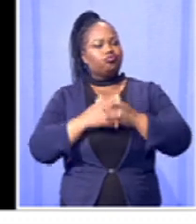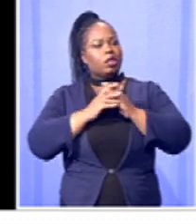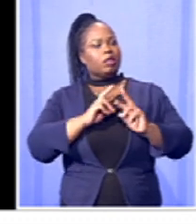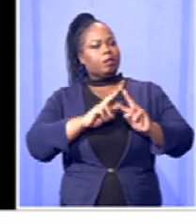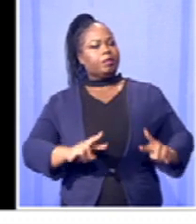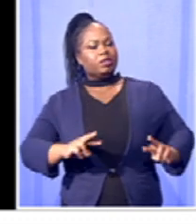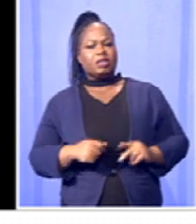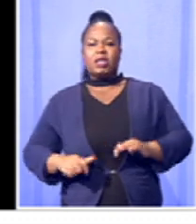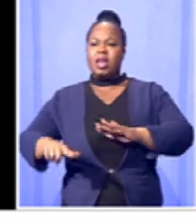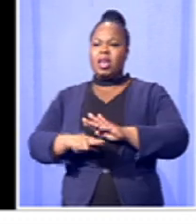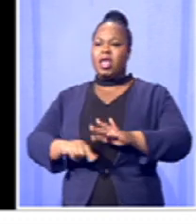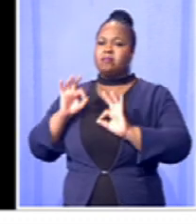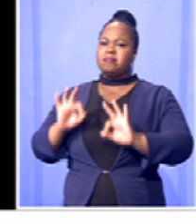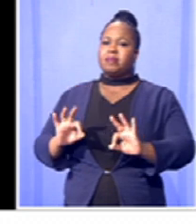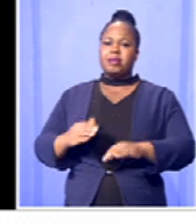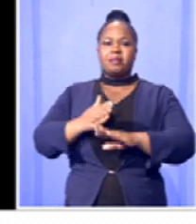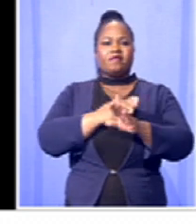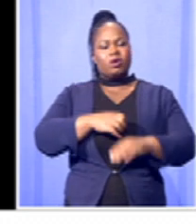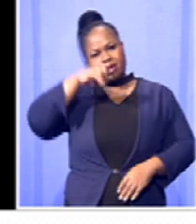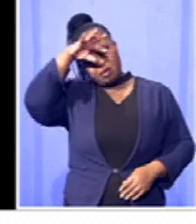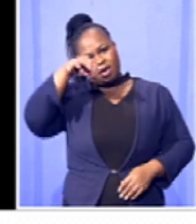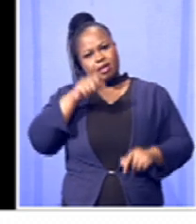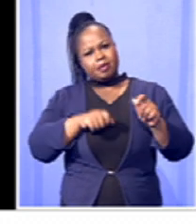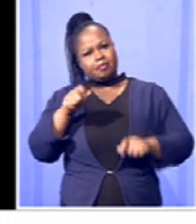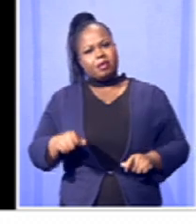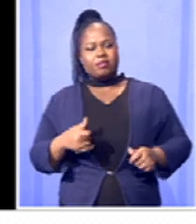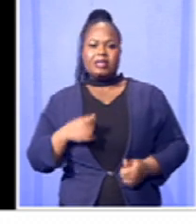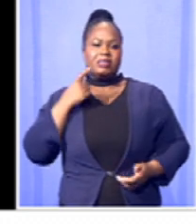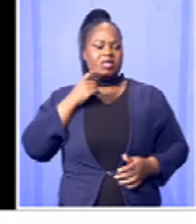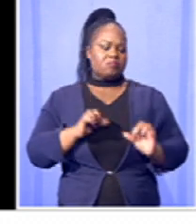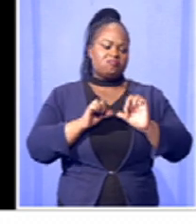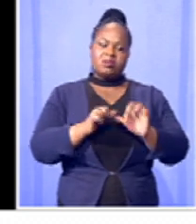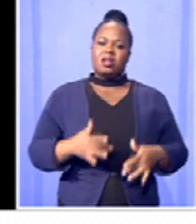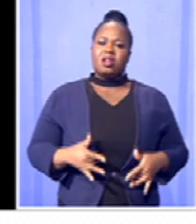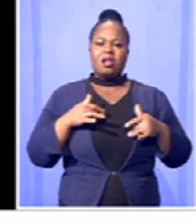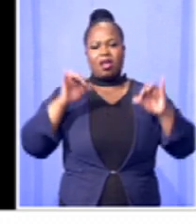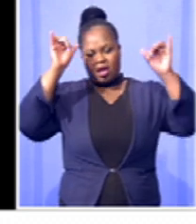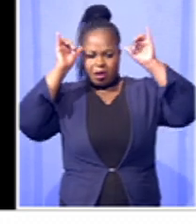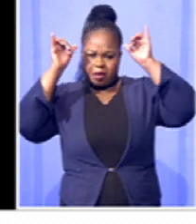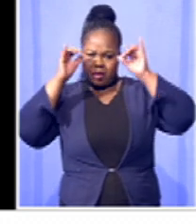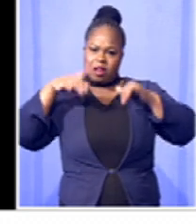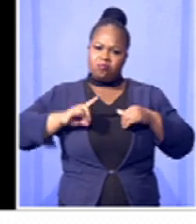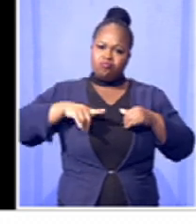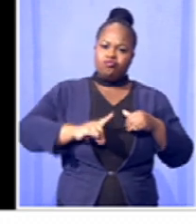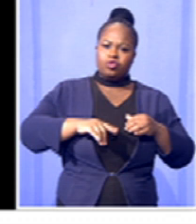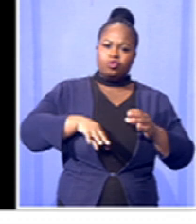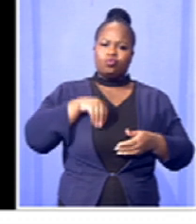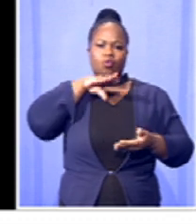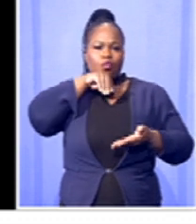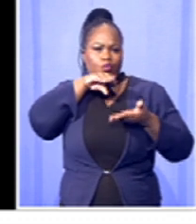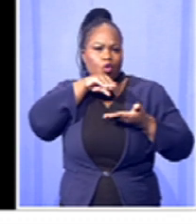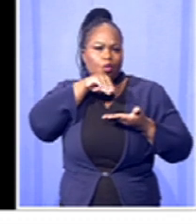land was unharmed. Before the mine, people were able to sustain their livestock without any